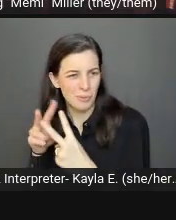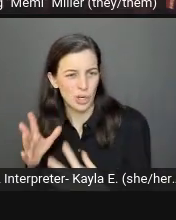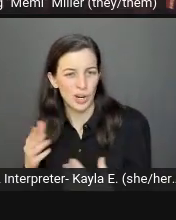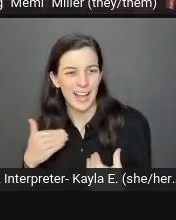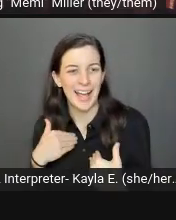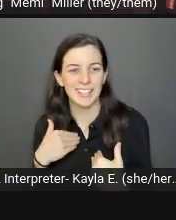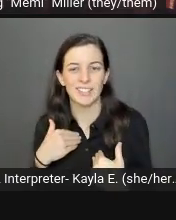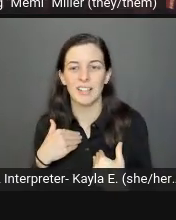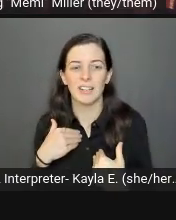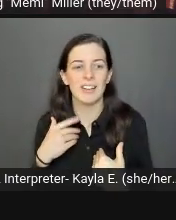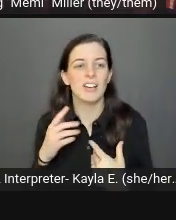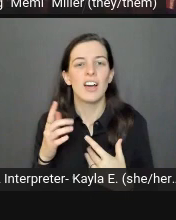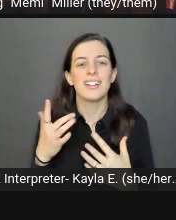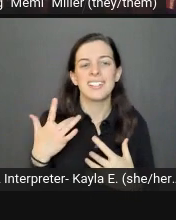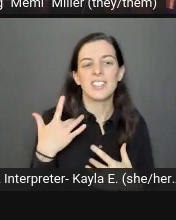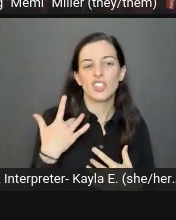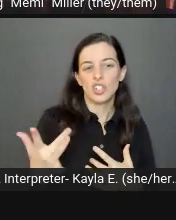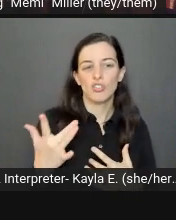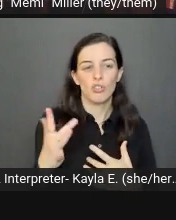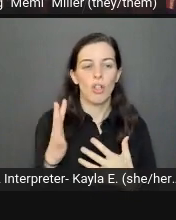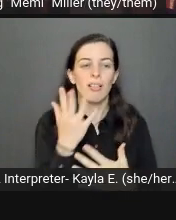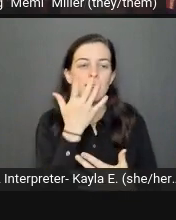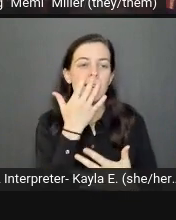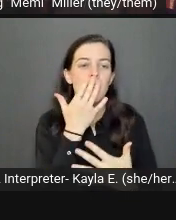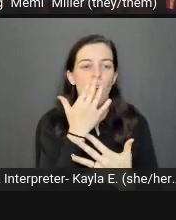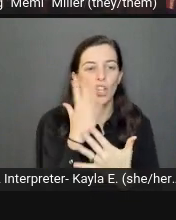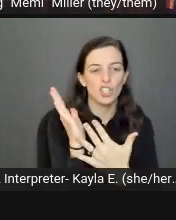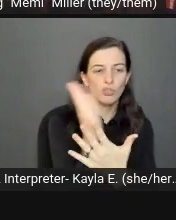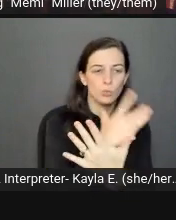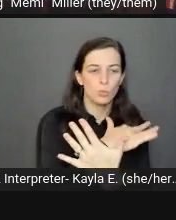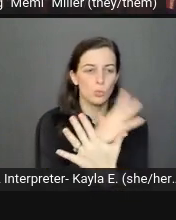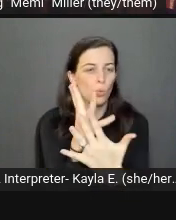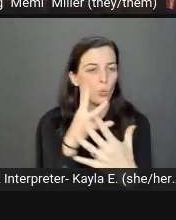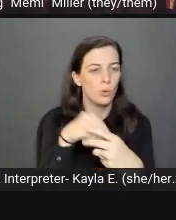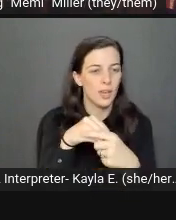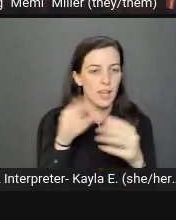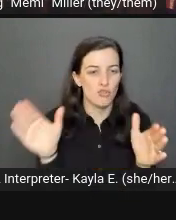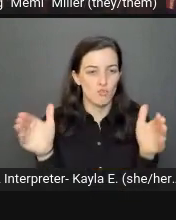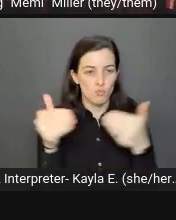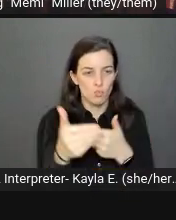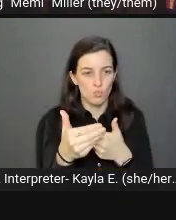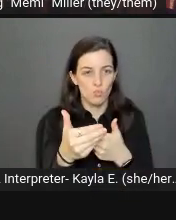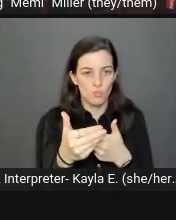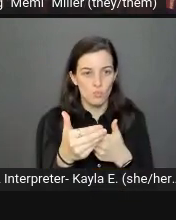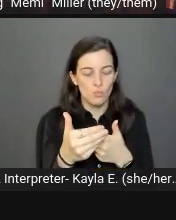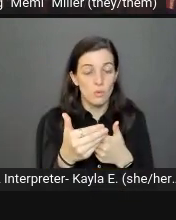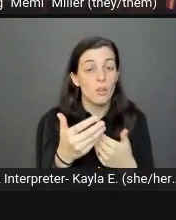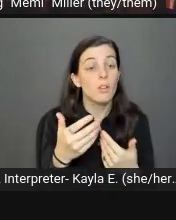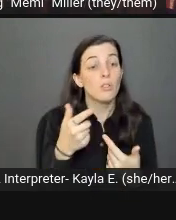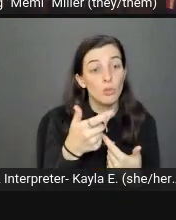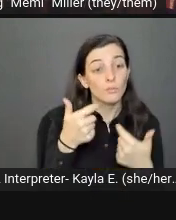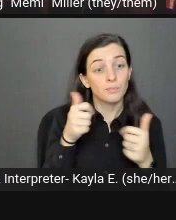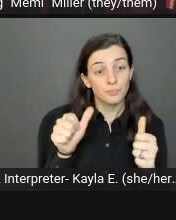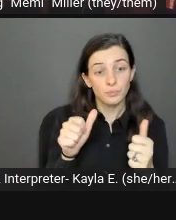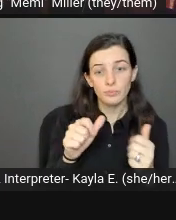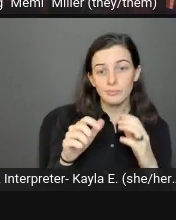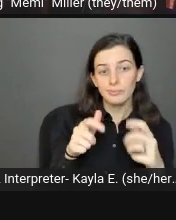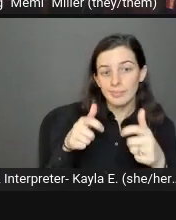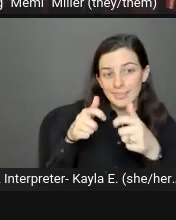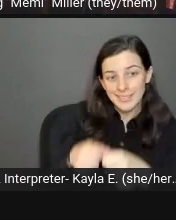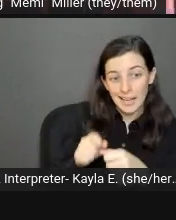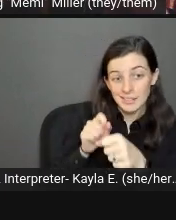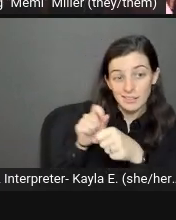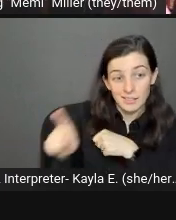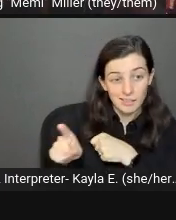color scheme going on in the living room. Our visually impaired user wants to text or email a picture of the couch to their partner.